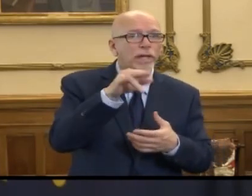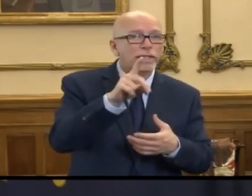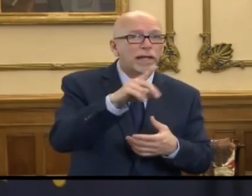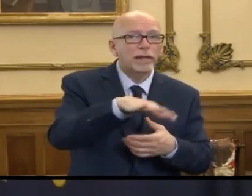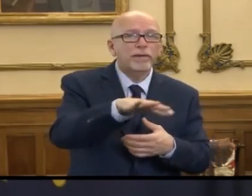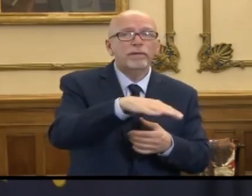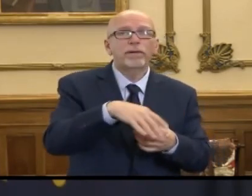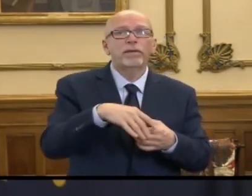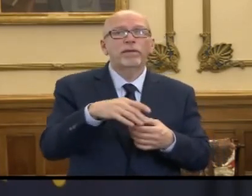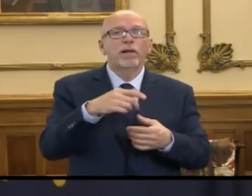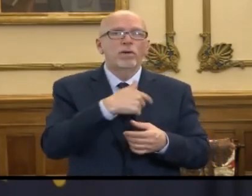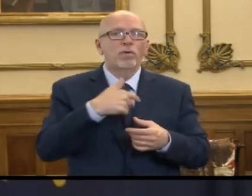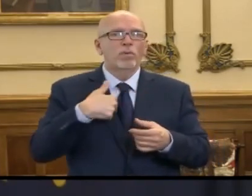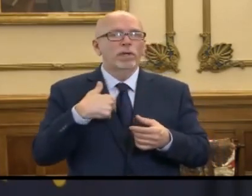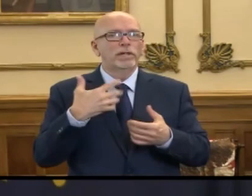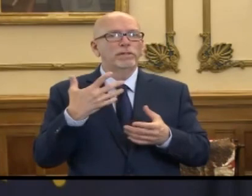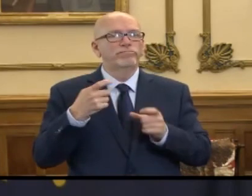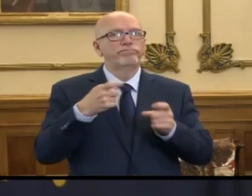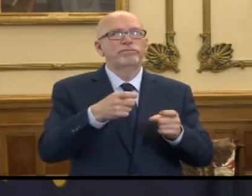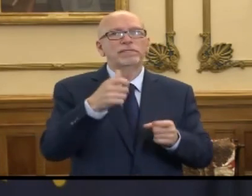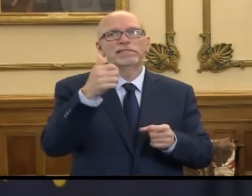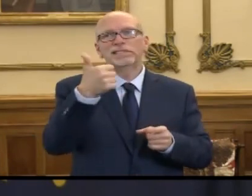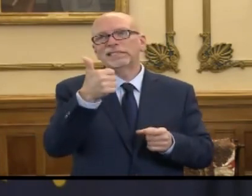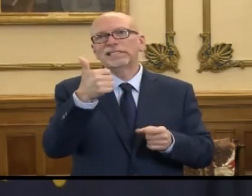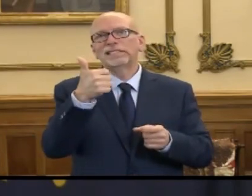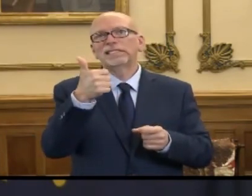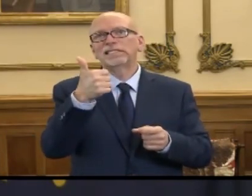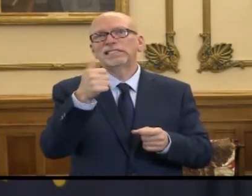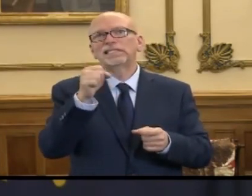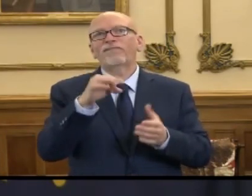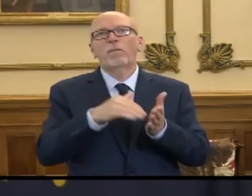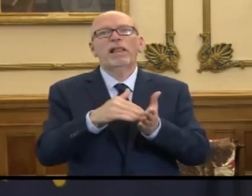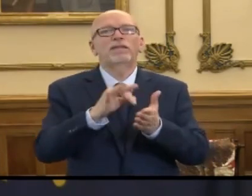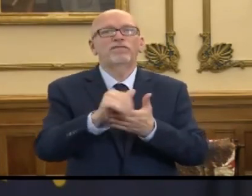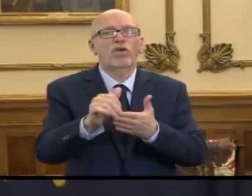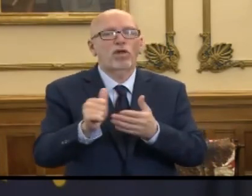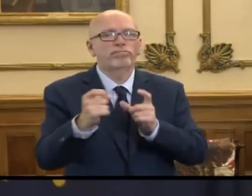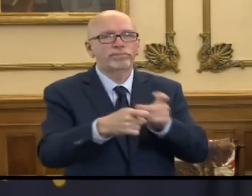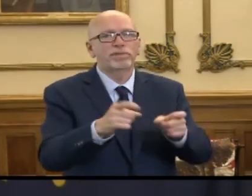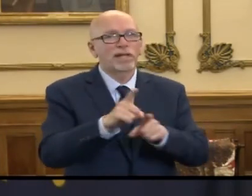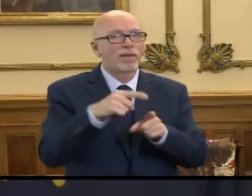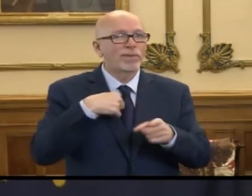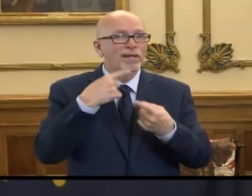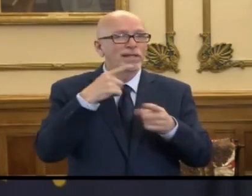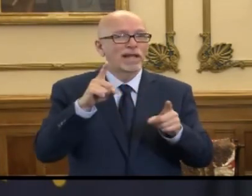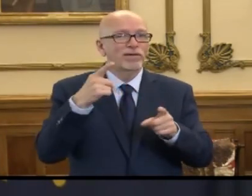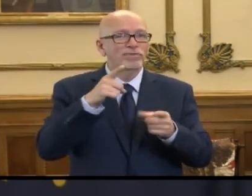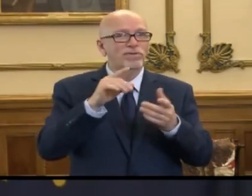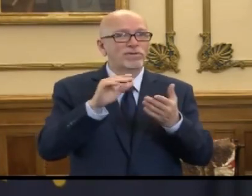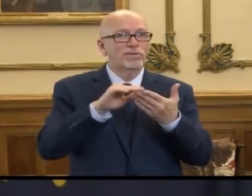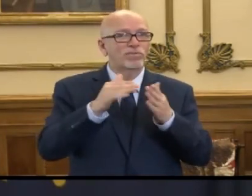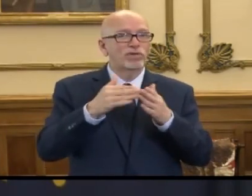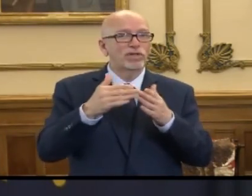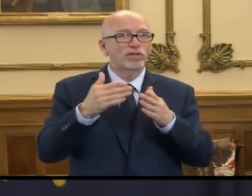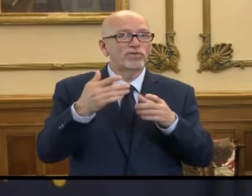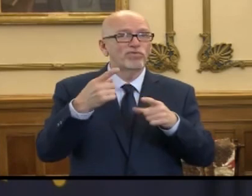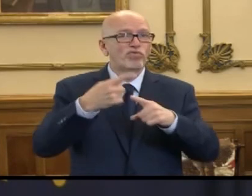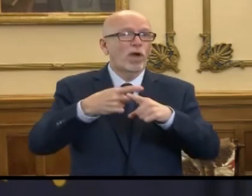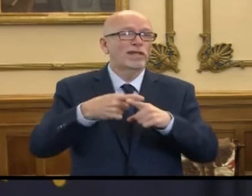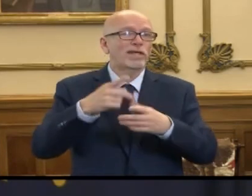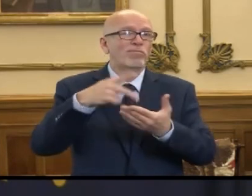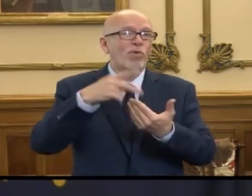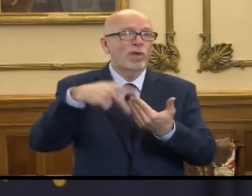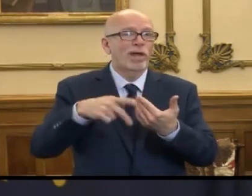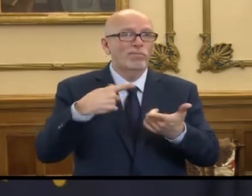which we are contributing tens of millions of dollars. That's ongoing, just like we announced the community crossings program yesterday was